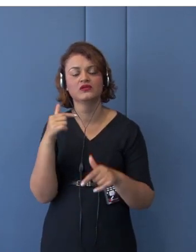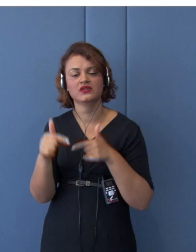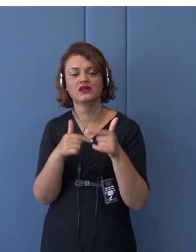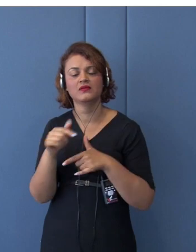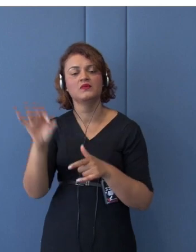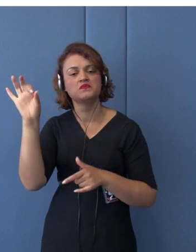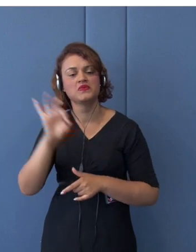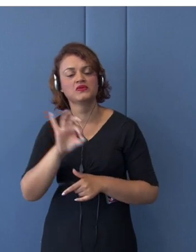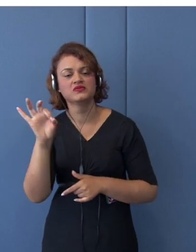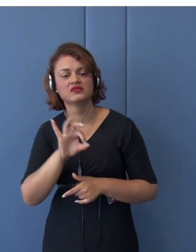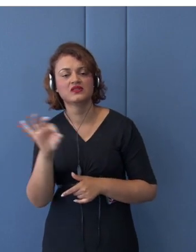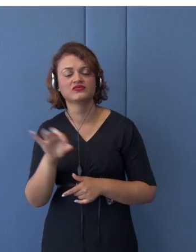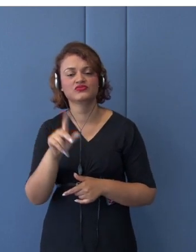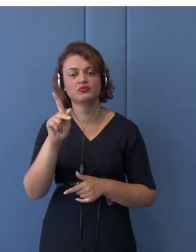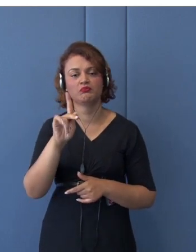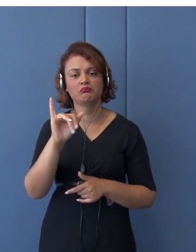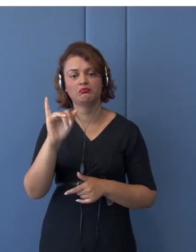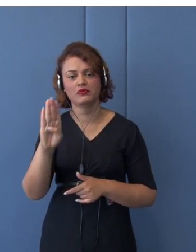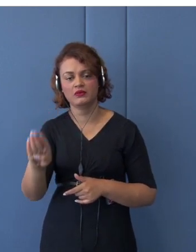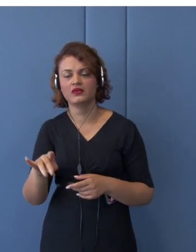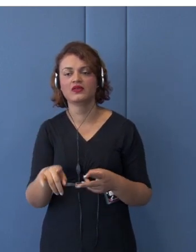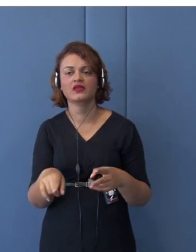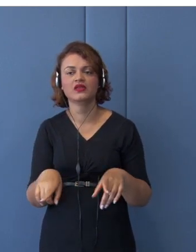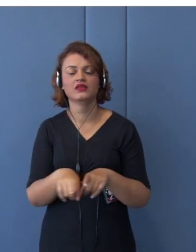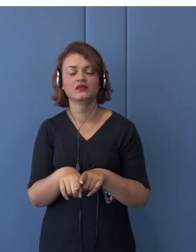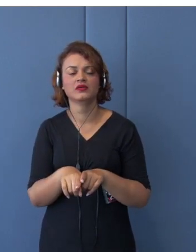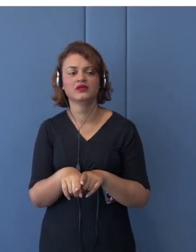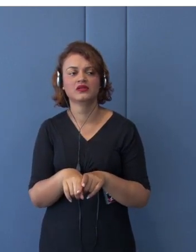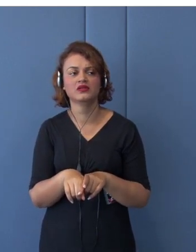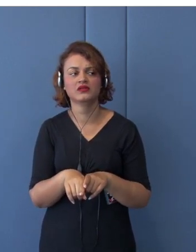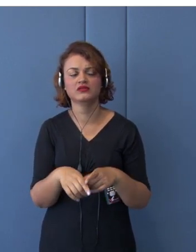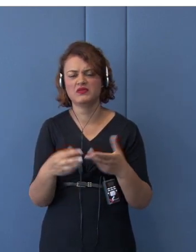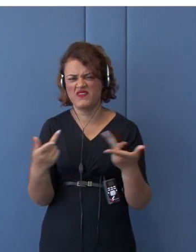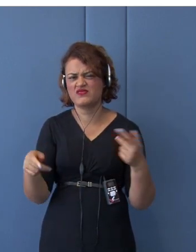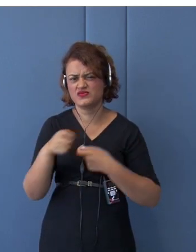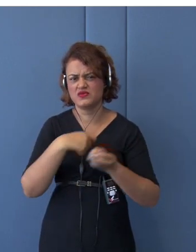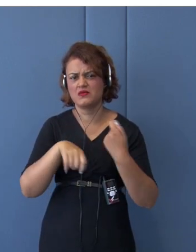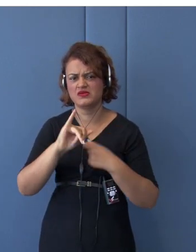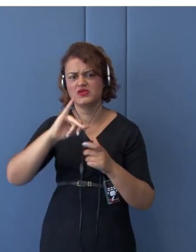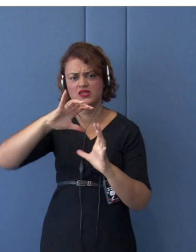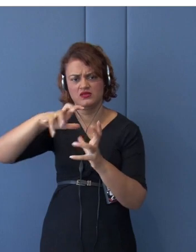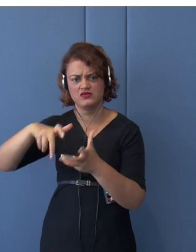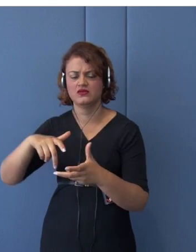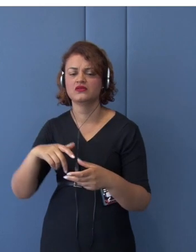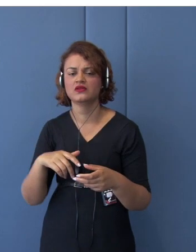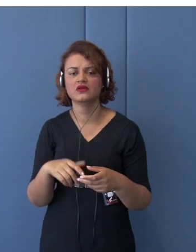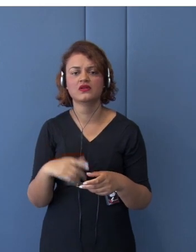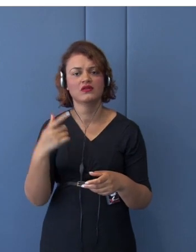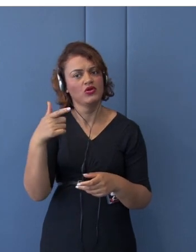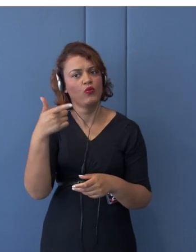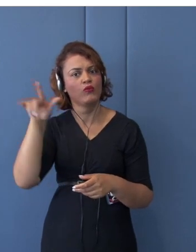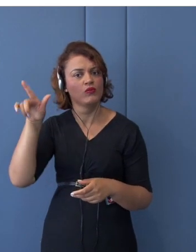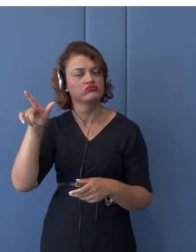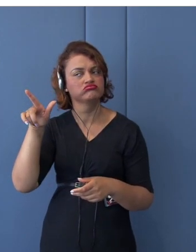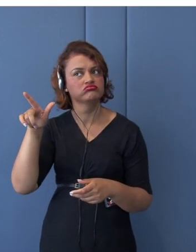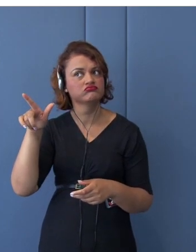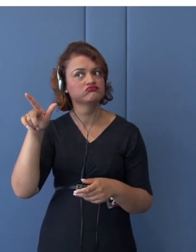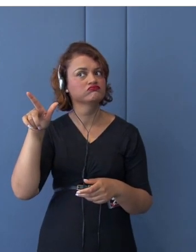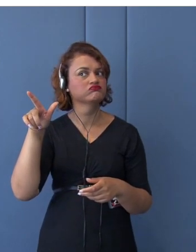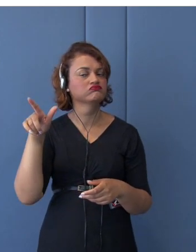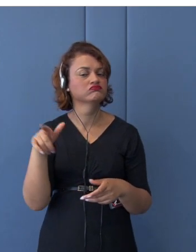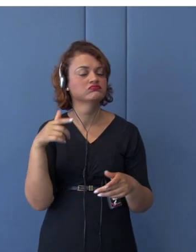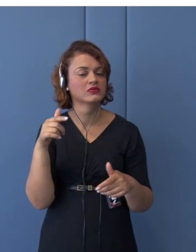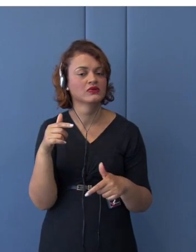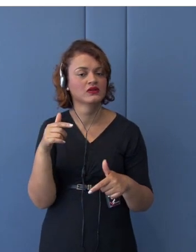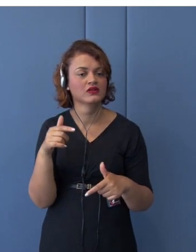and also international trade, and also the membership being illustrated on your left-hand side.